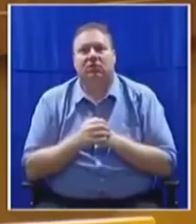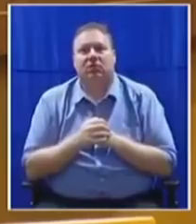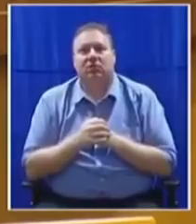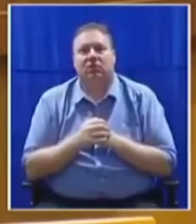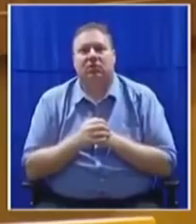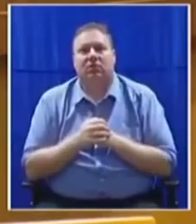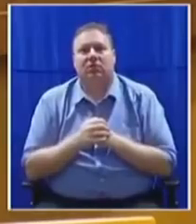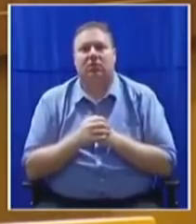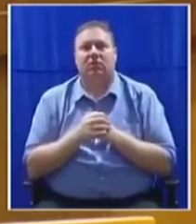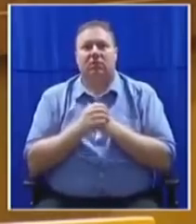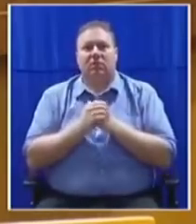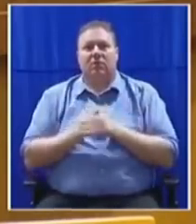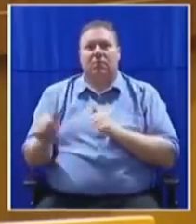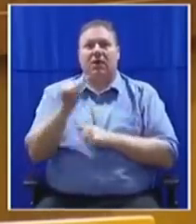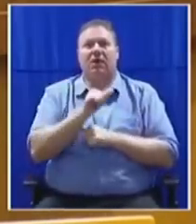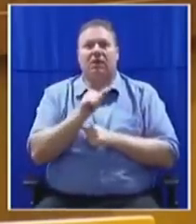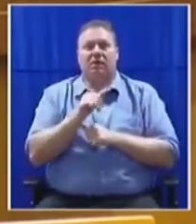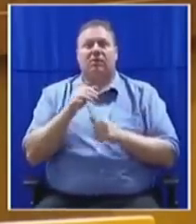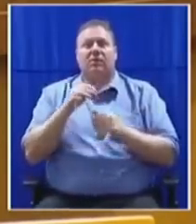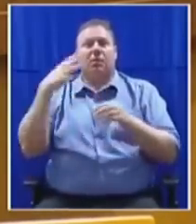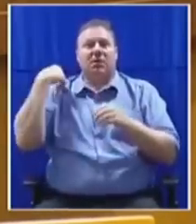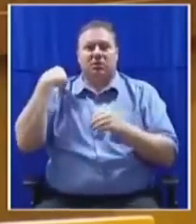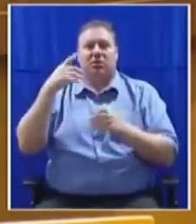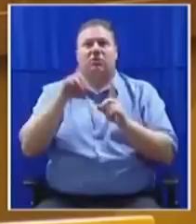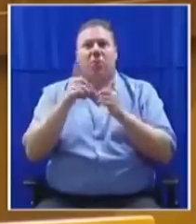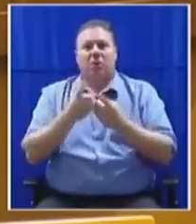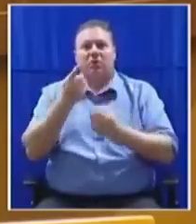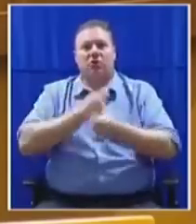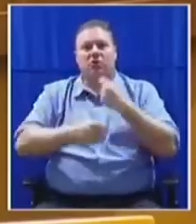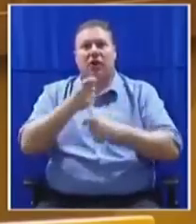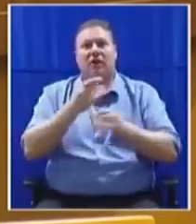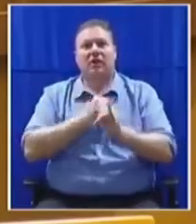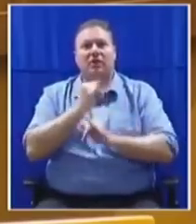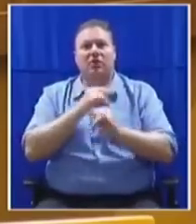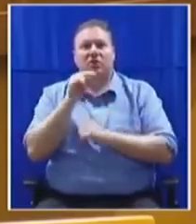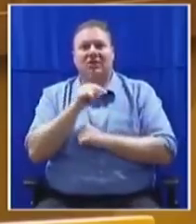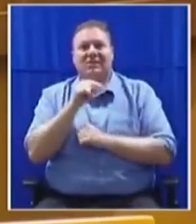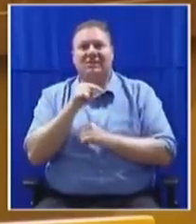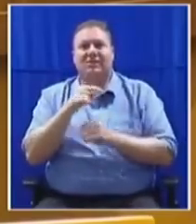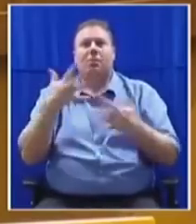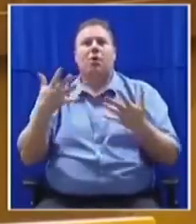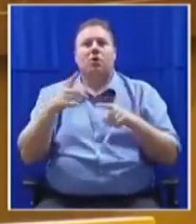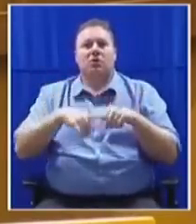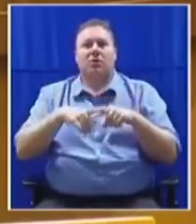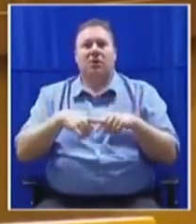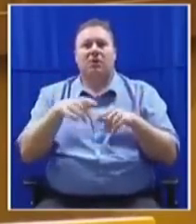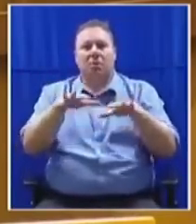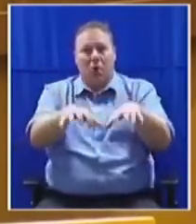Ministry and Department of Trade and Industries is one of the most dependable colonial